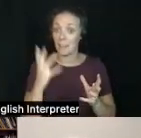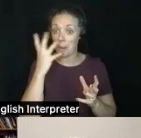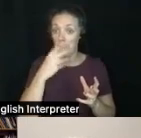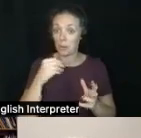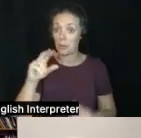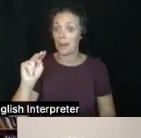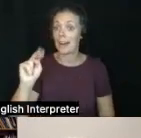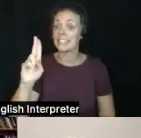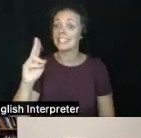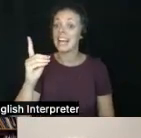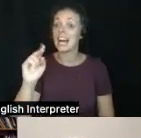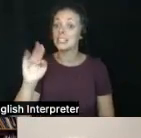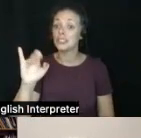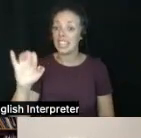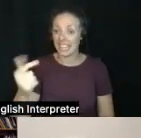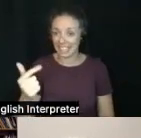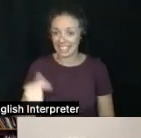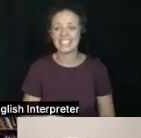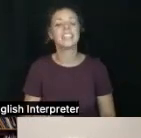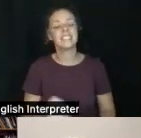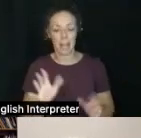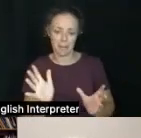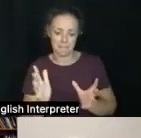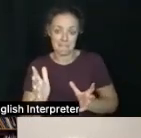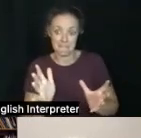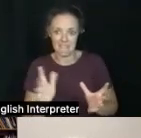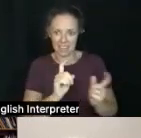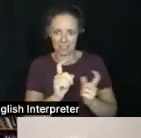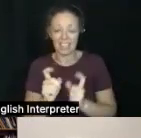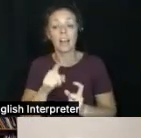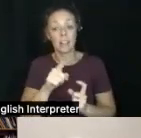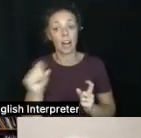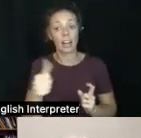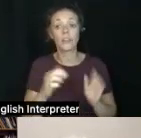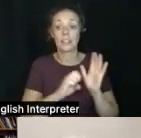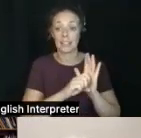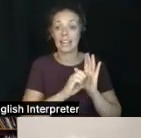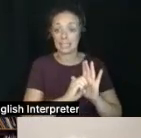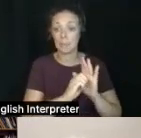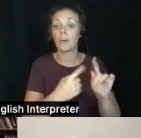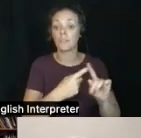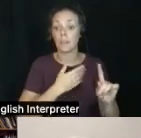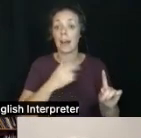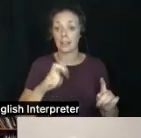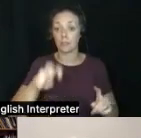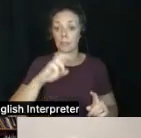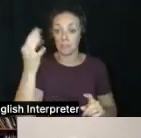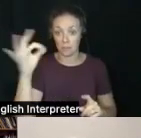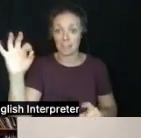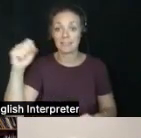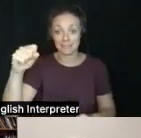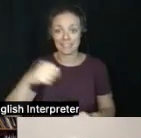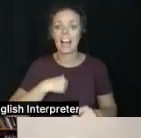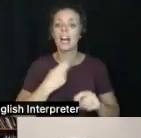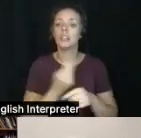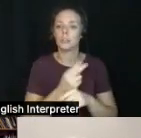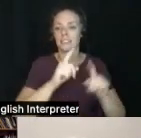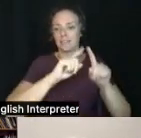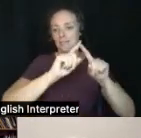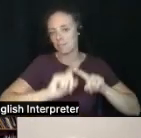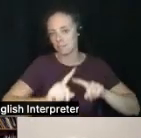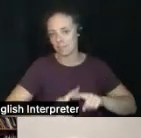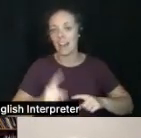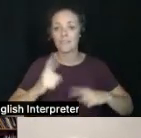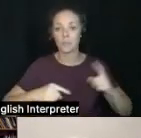So this is another example from that, my trip to France, and using a variety of different plants in their garden.